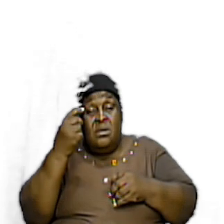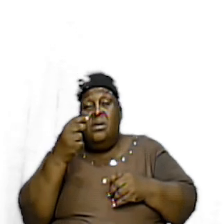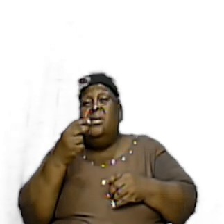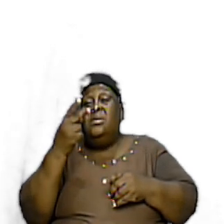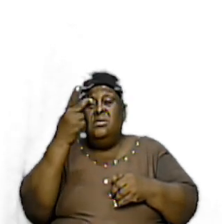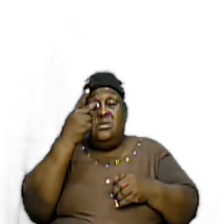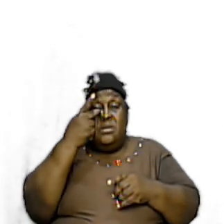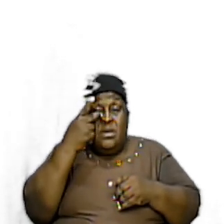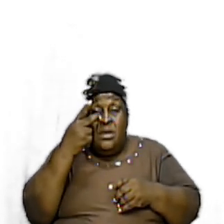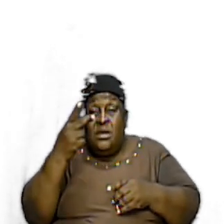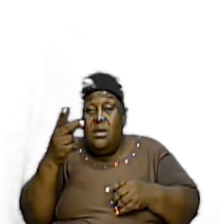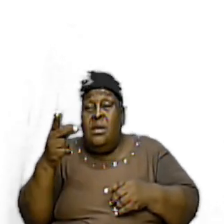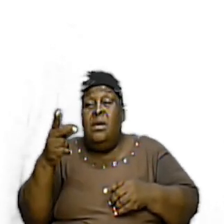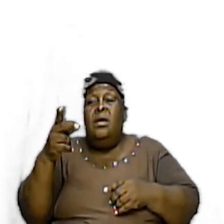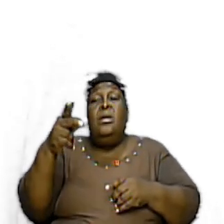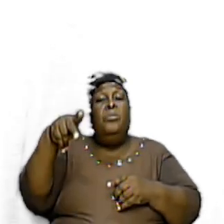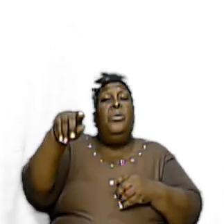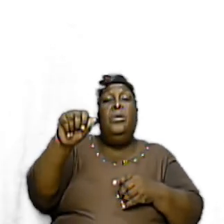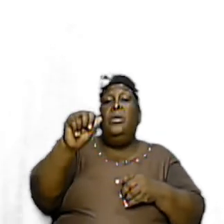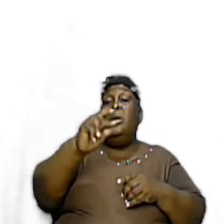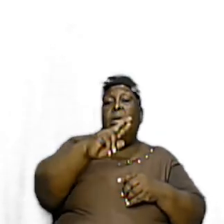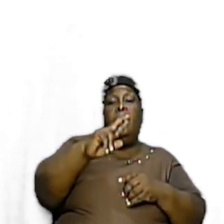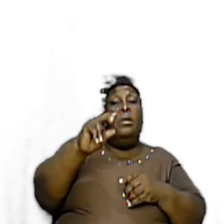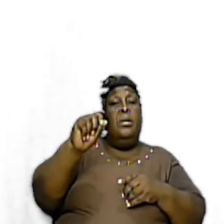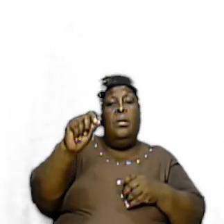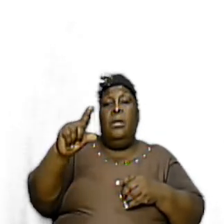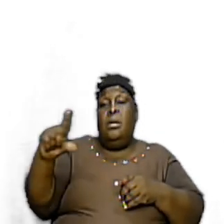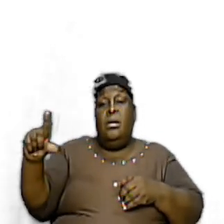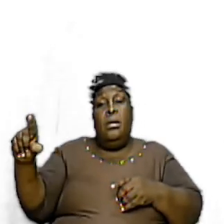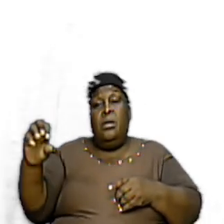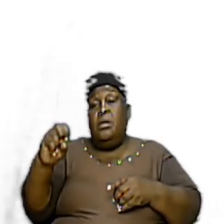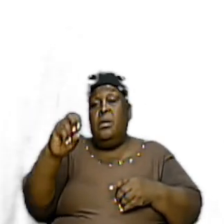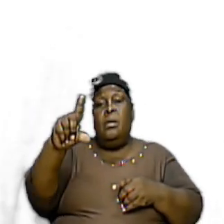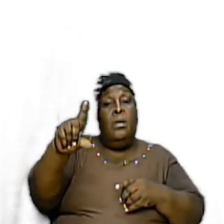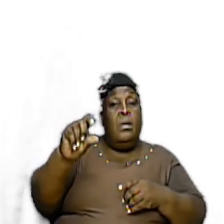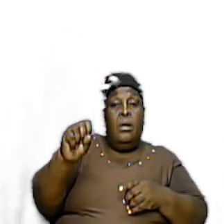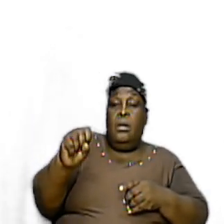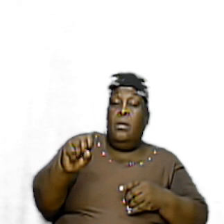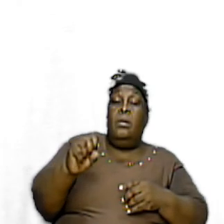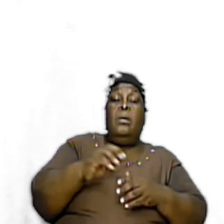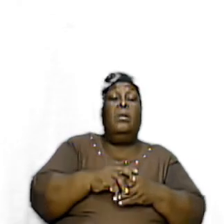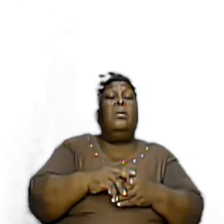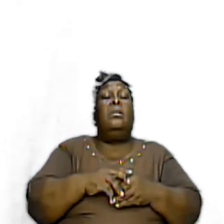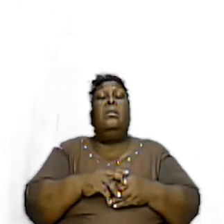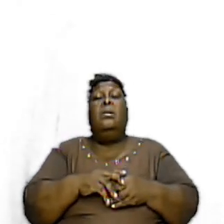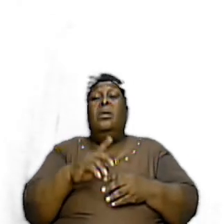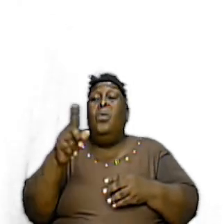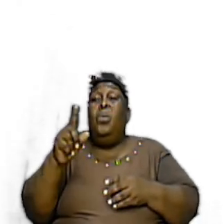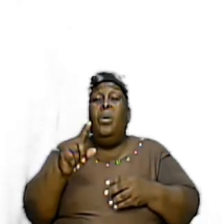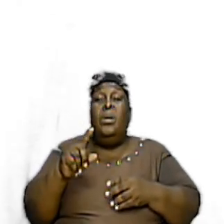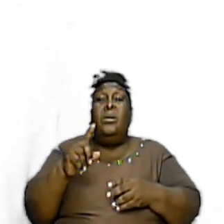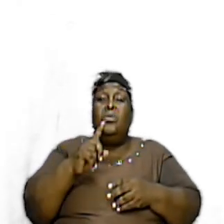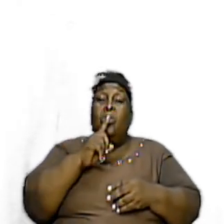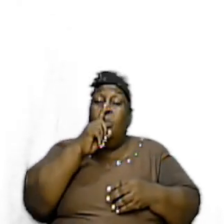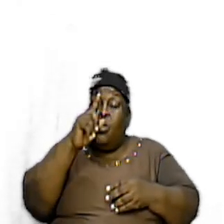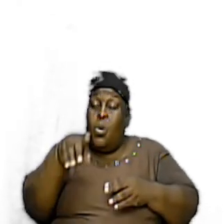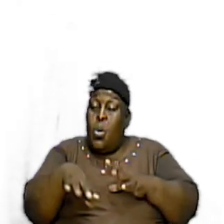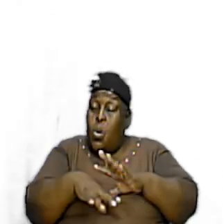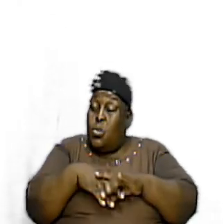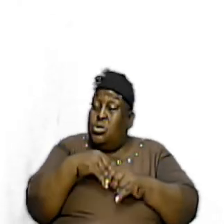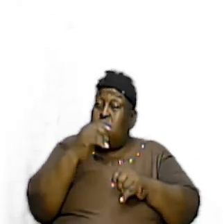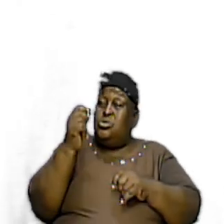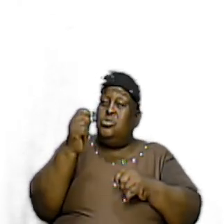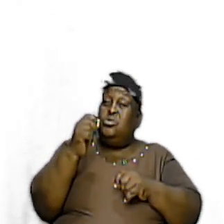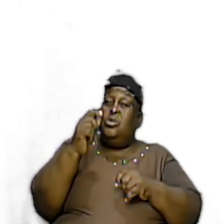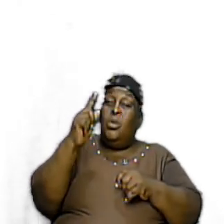And understand That it's not two different things One Literally Comes out of the bowl Of the other One